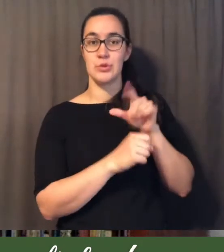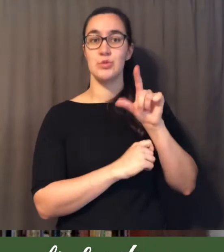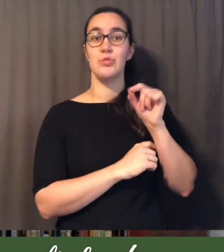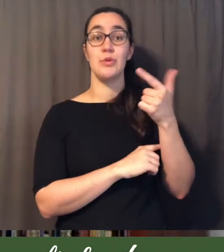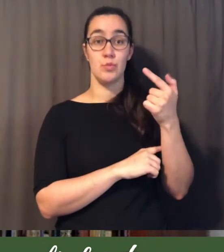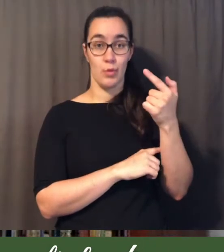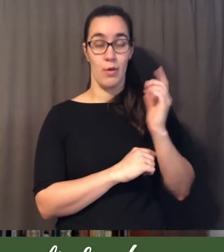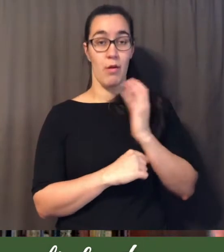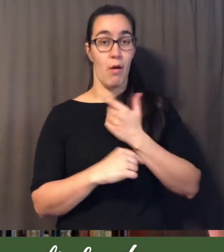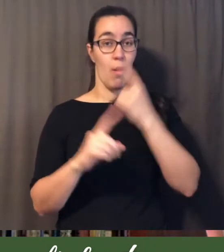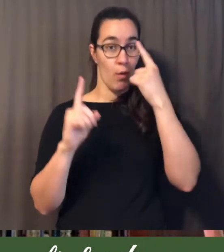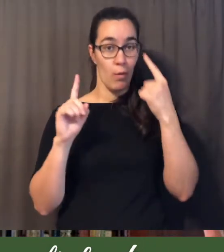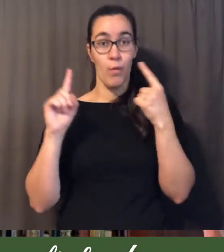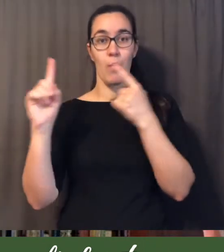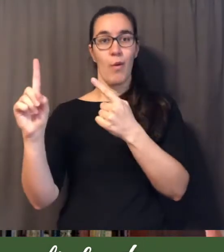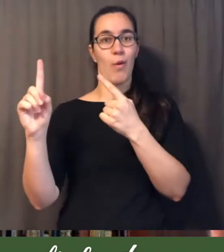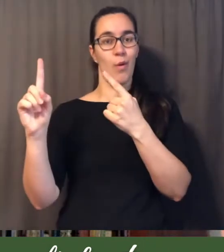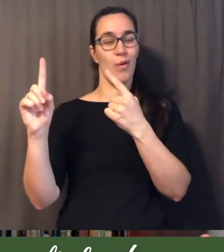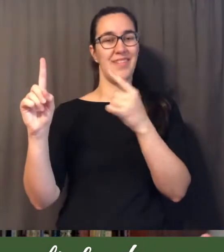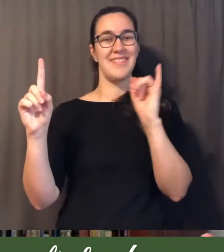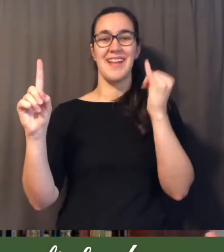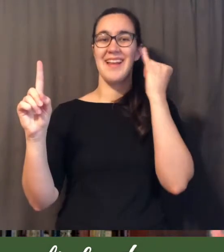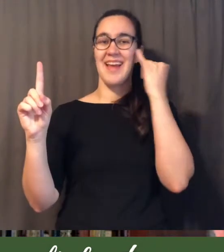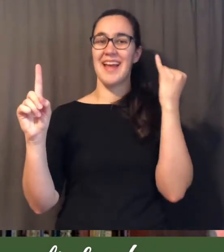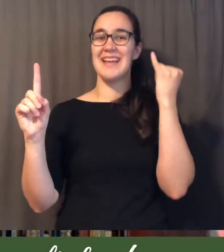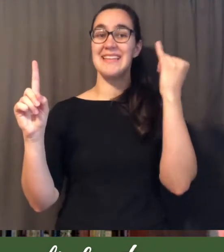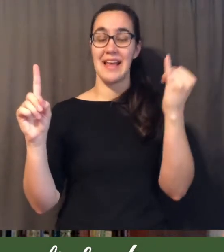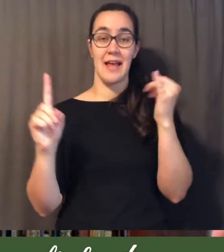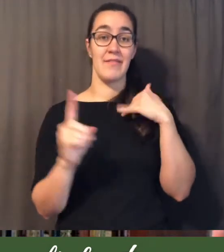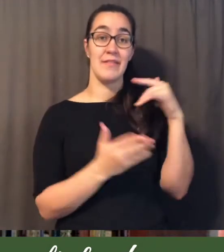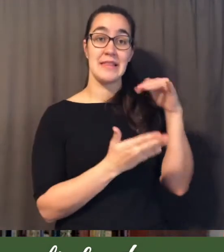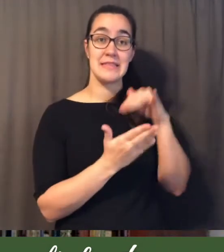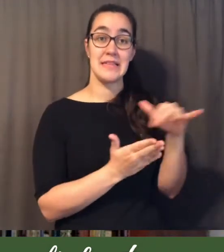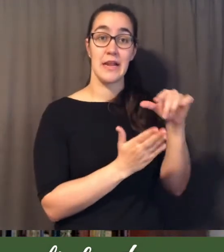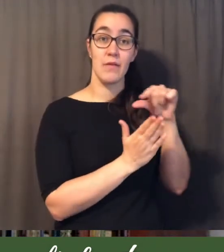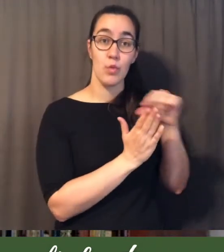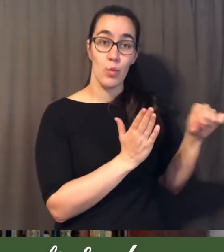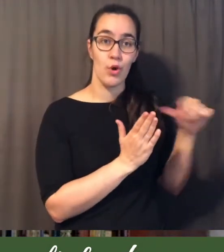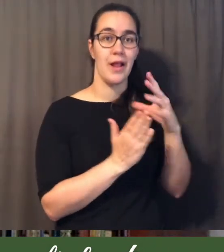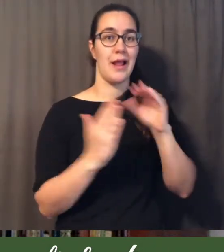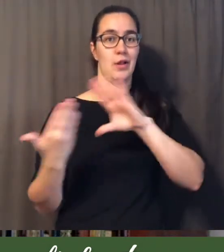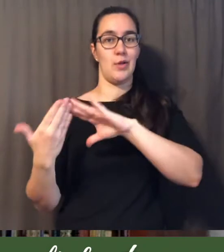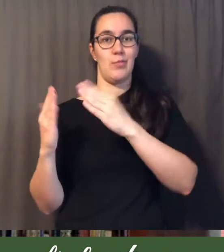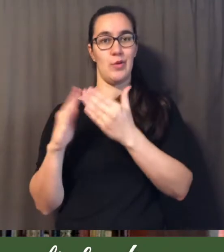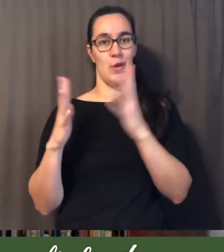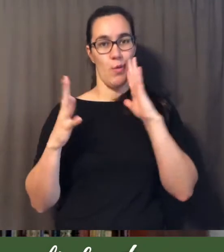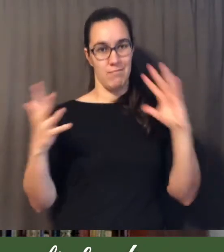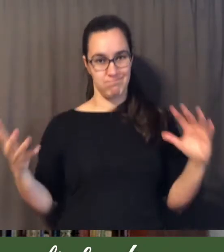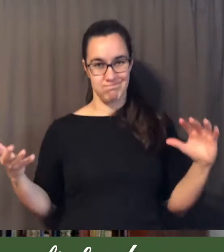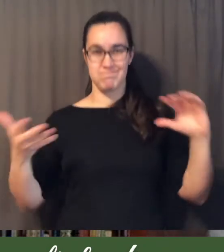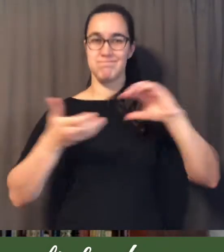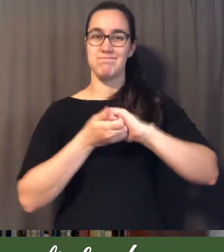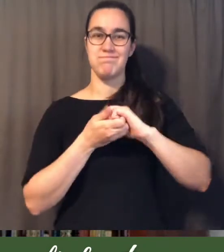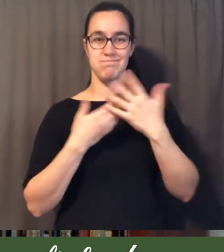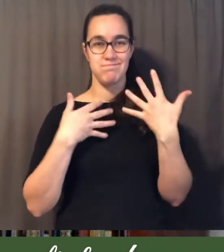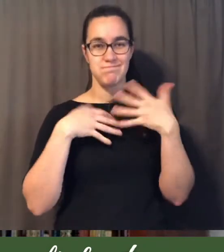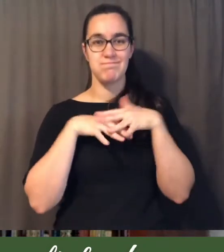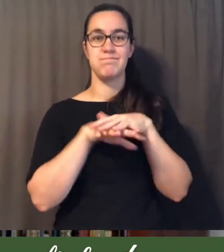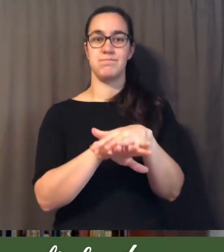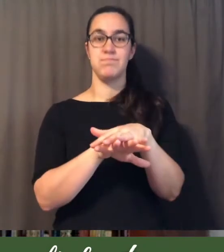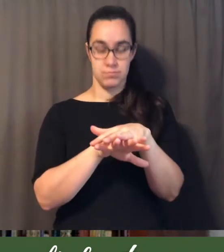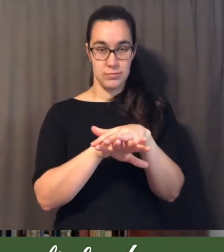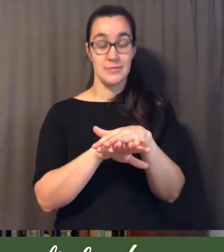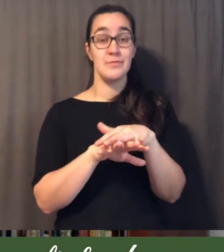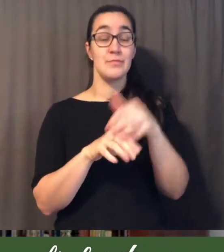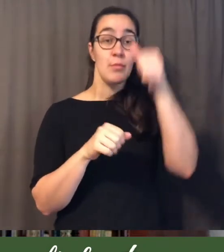2021 is that idea of melding study of the word and community and as laura and the